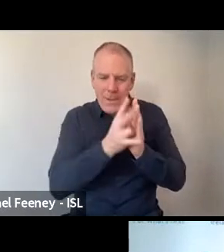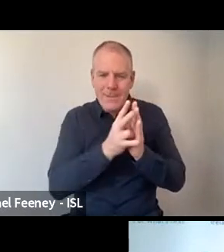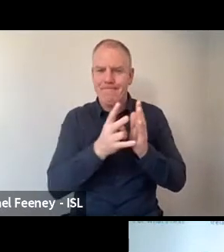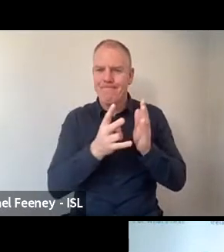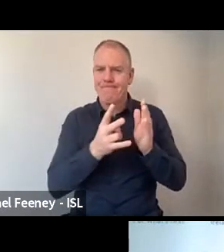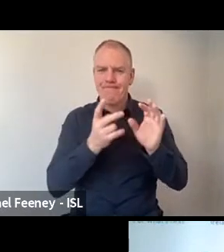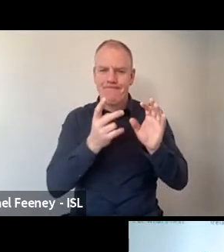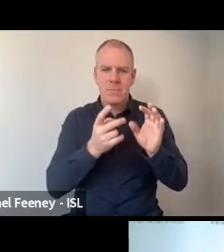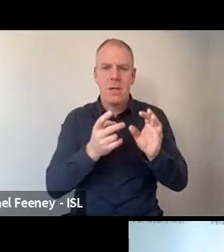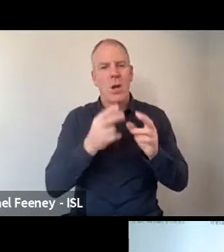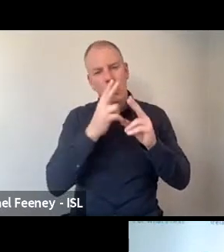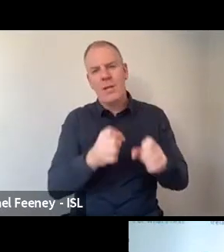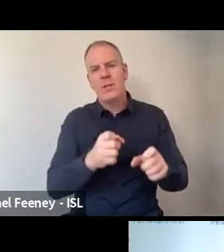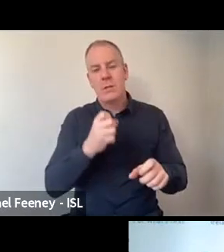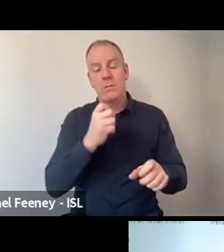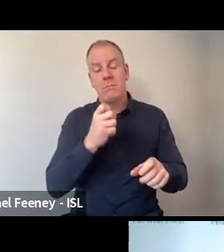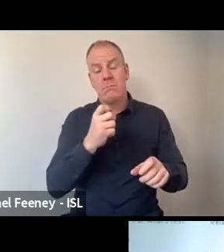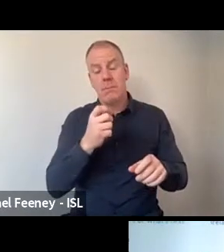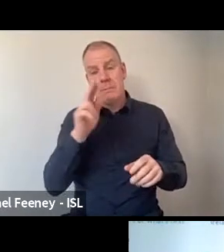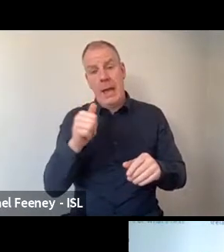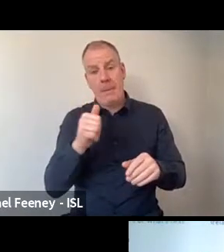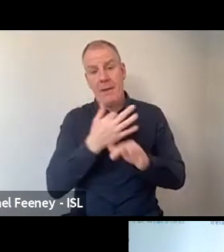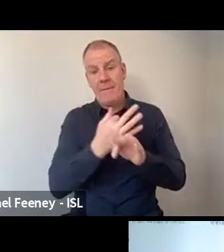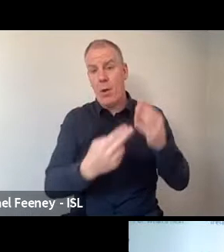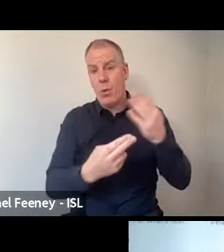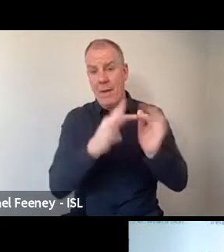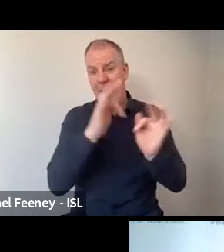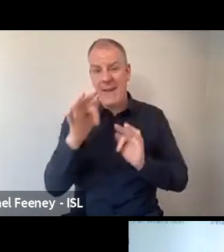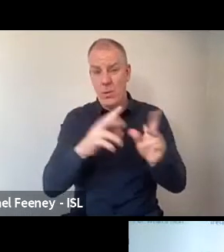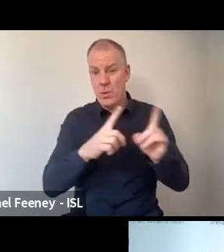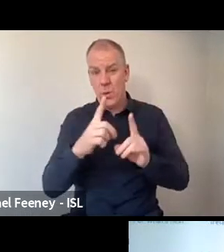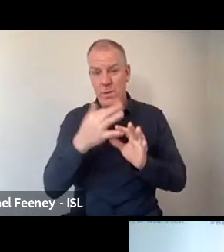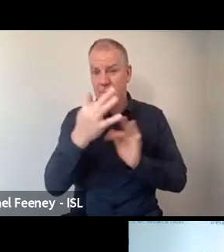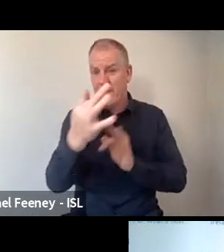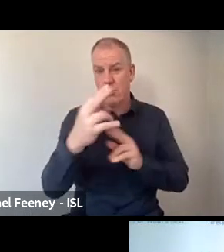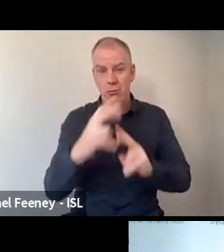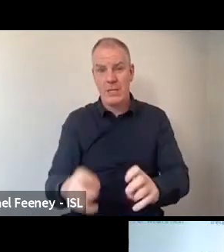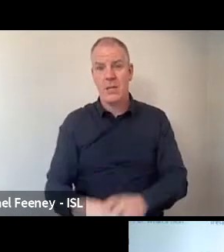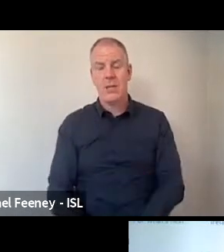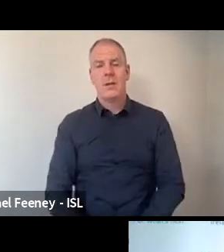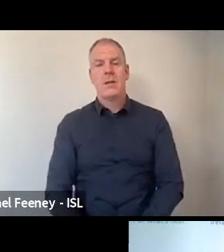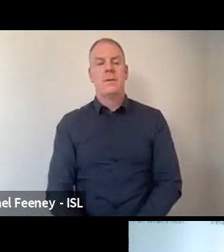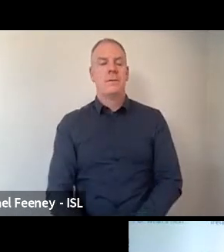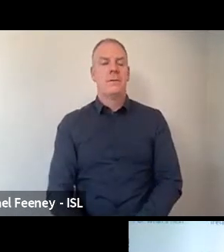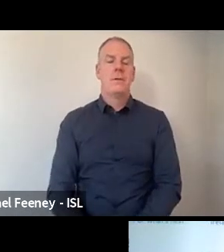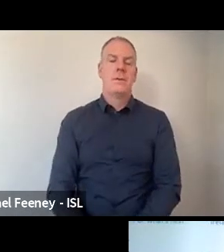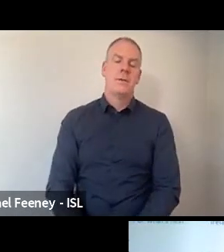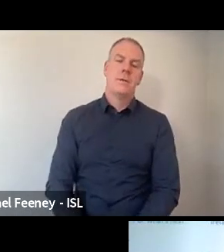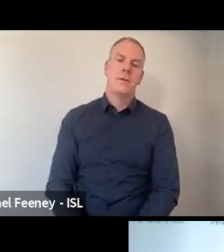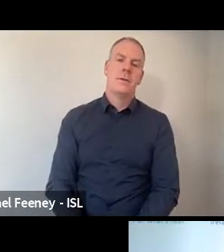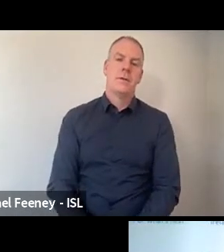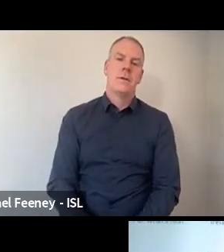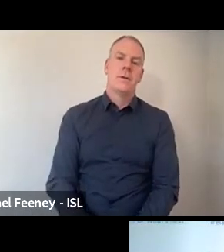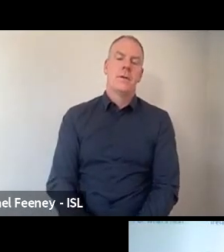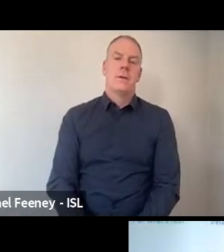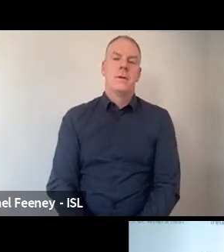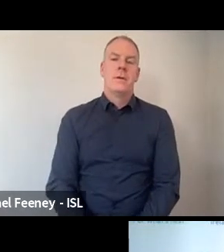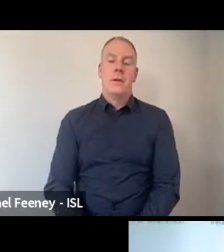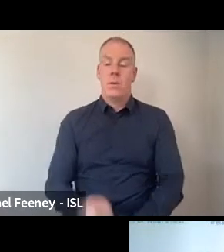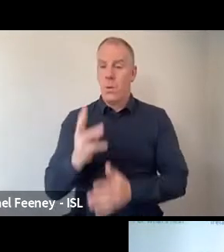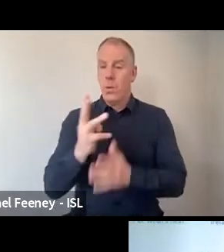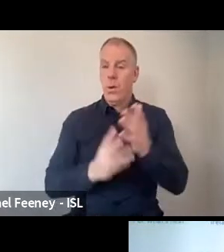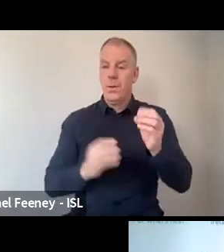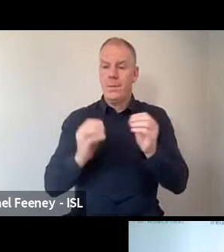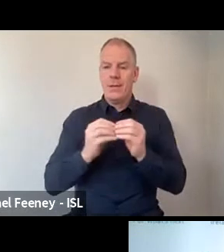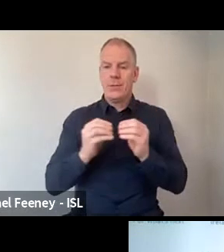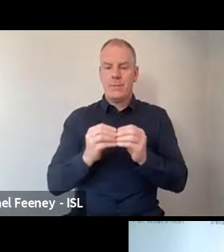research, although that could be an interesting follow up that could be done in the future. OK, great. And I suppose it is worth noting